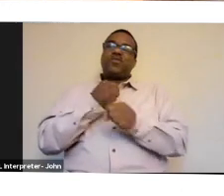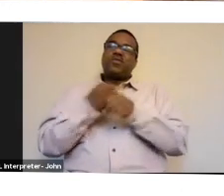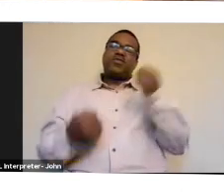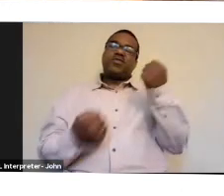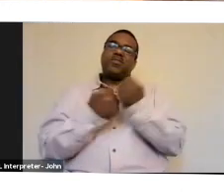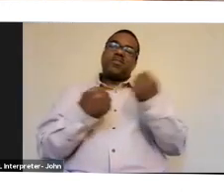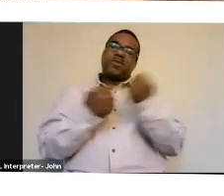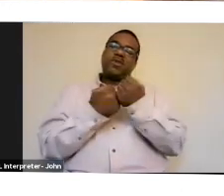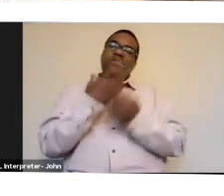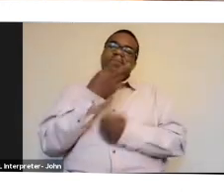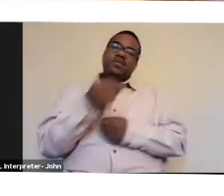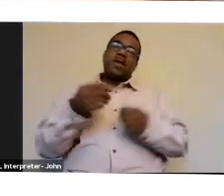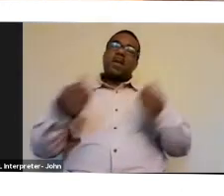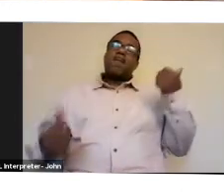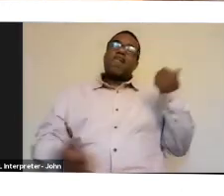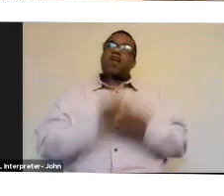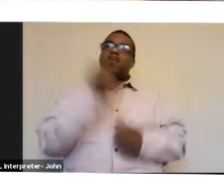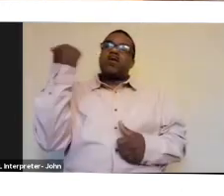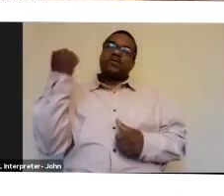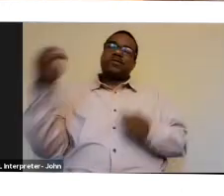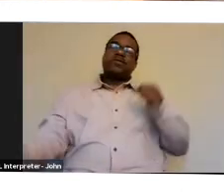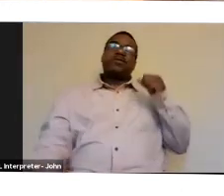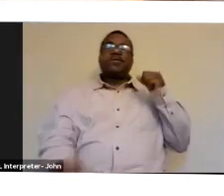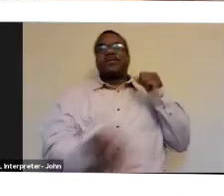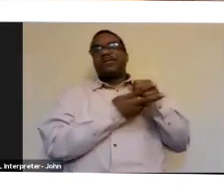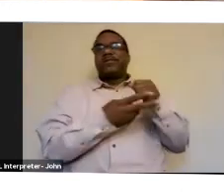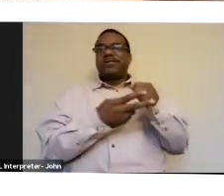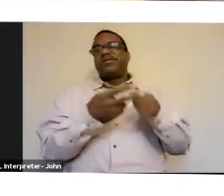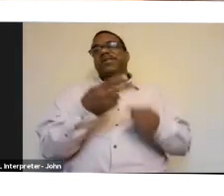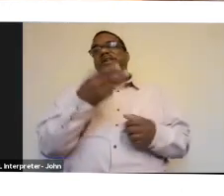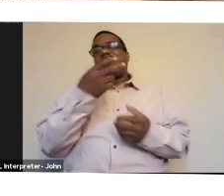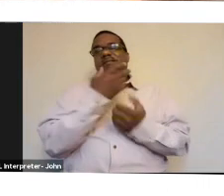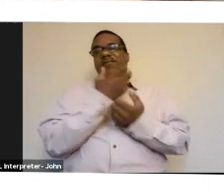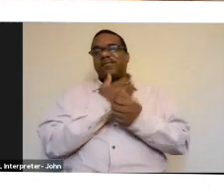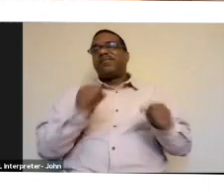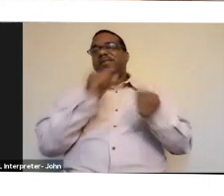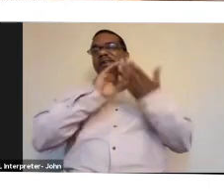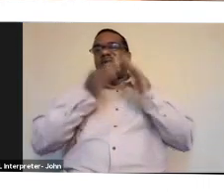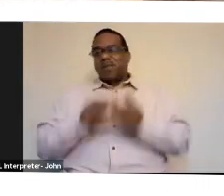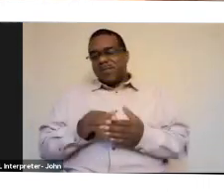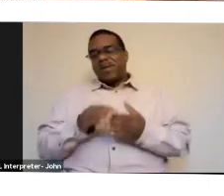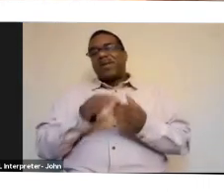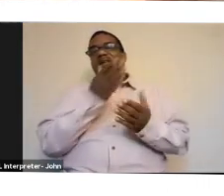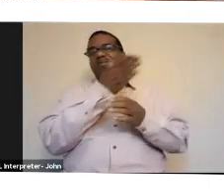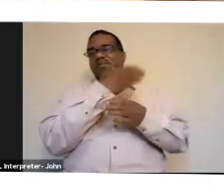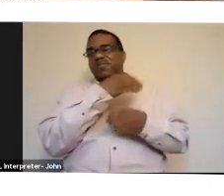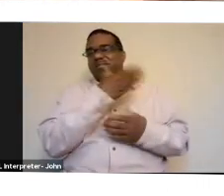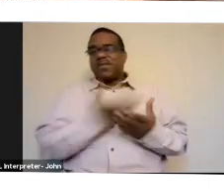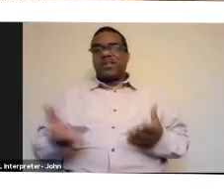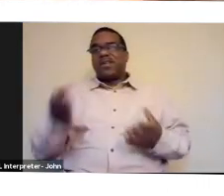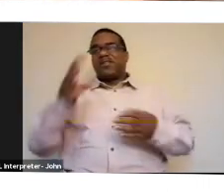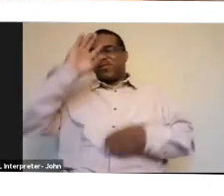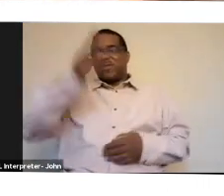and most of it stays in the community and bioregion in which the products are created. So in our